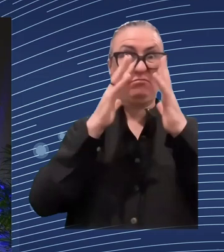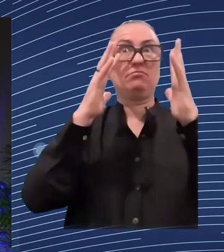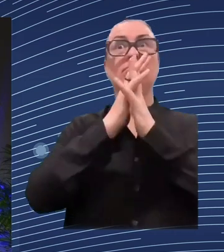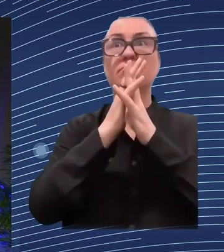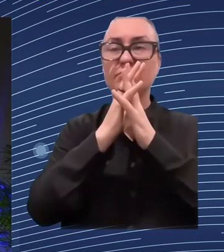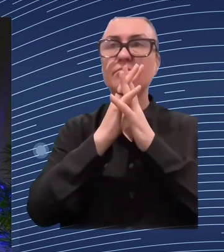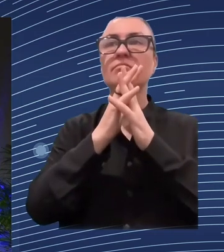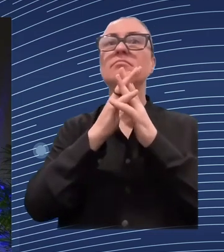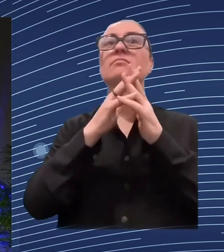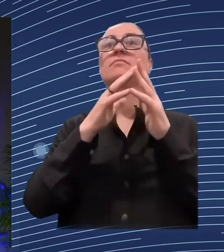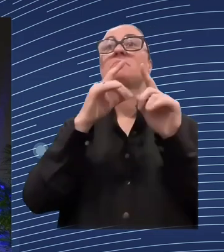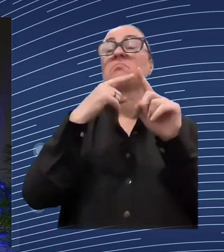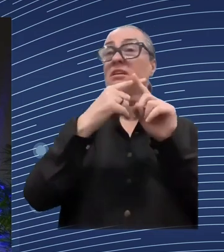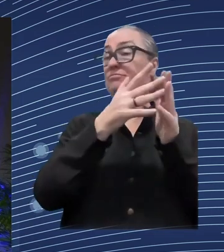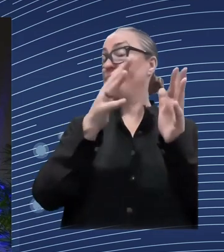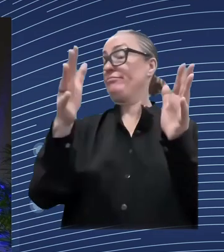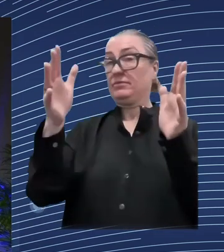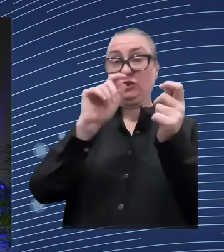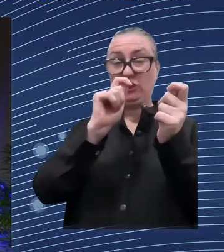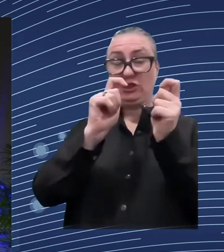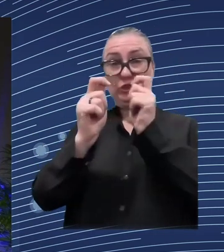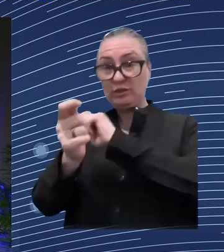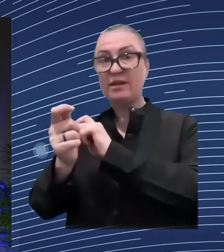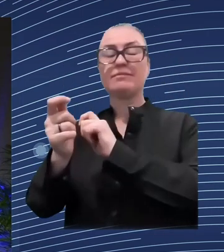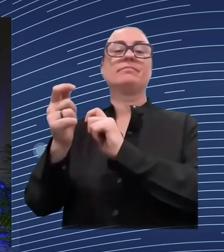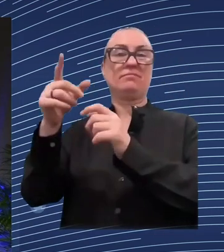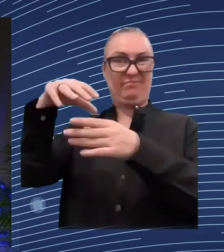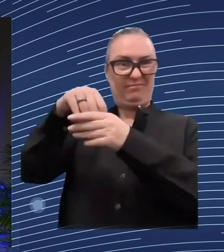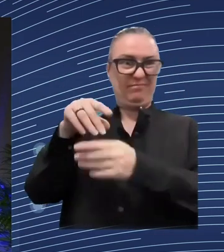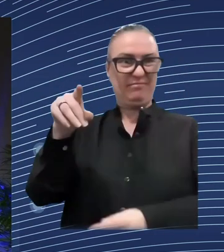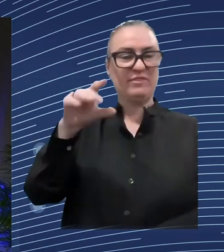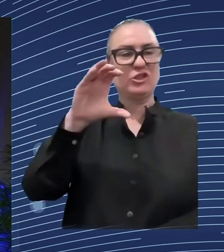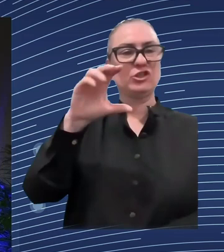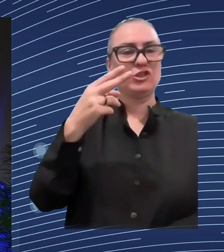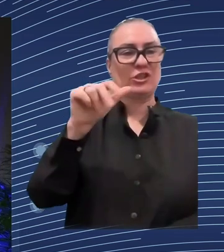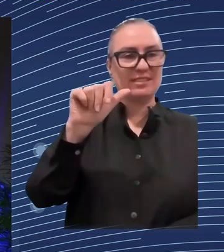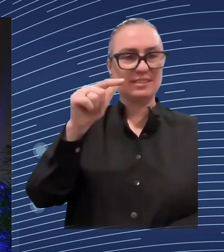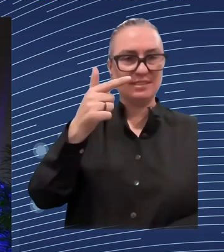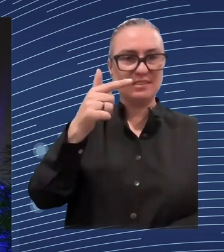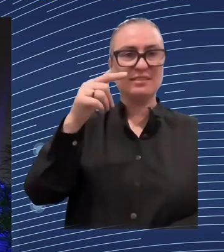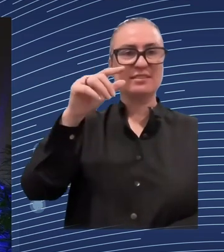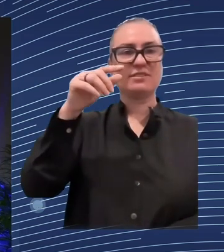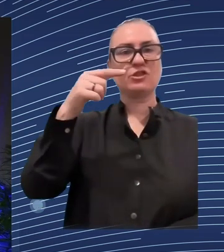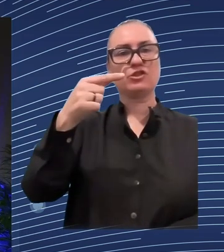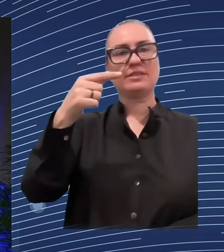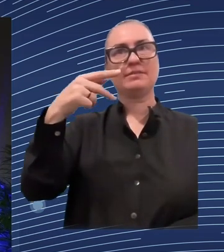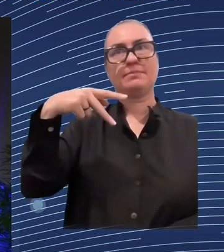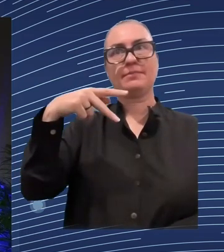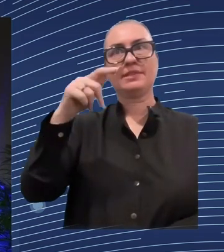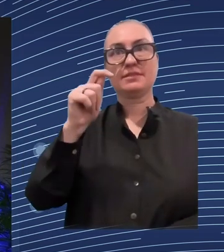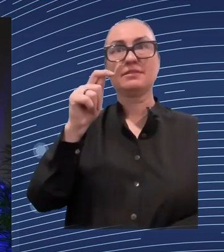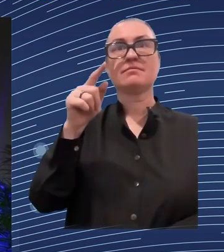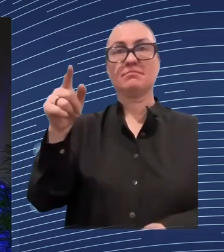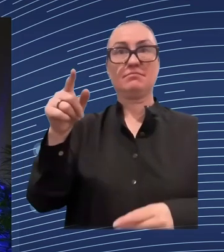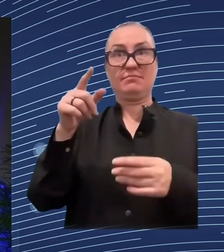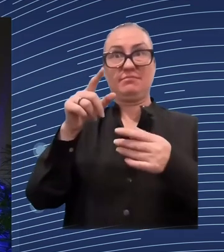as I said before, I am a micro person, I'm not a macro person. So, I think that what we could do, and we probably have